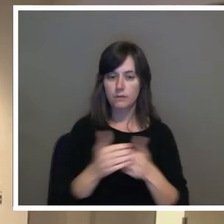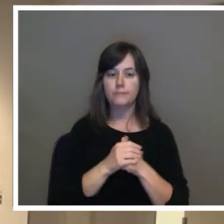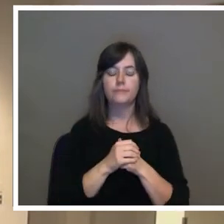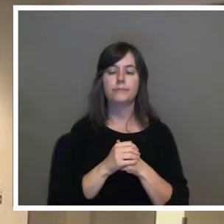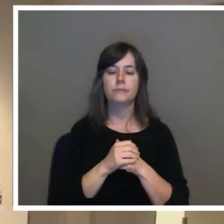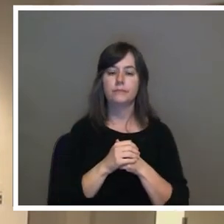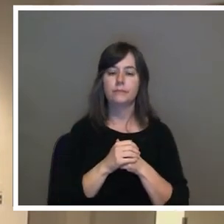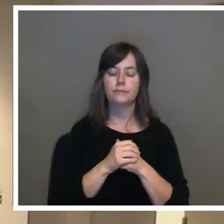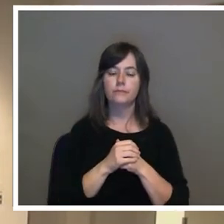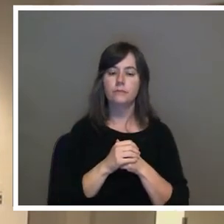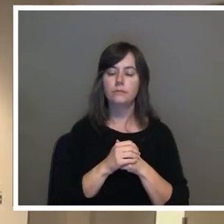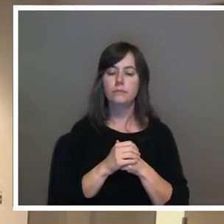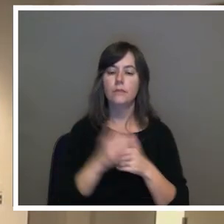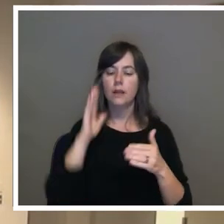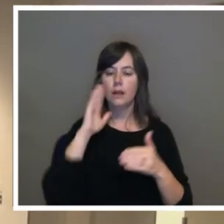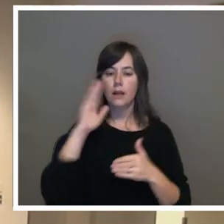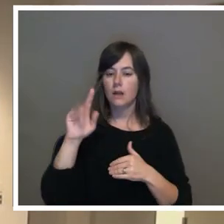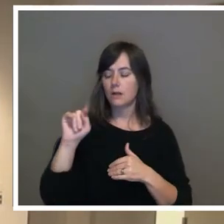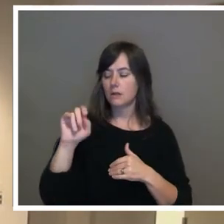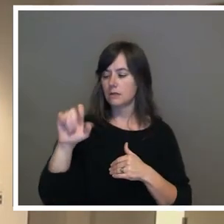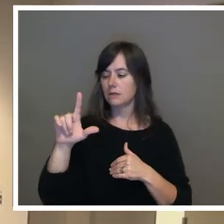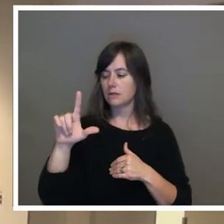Yes, this is Norma Tellez.